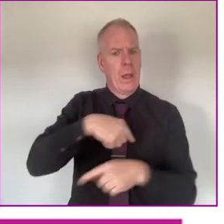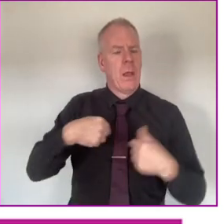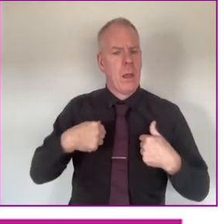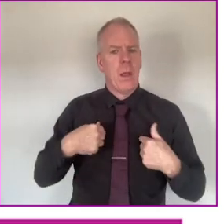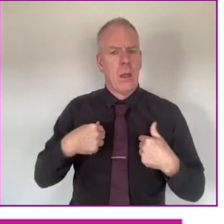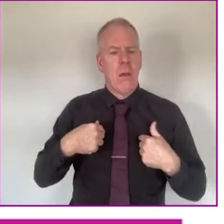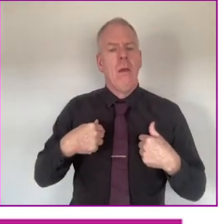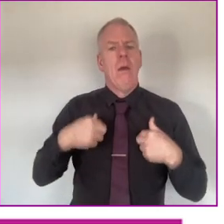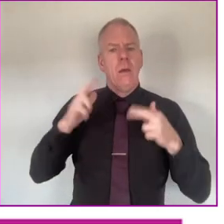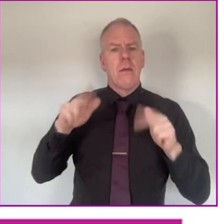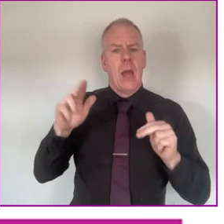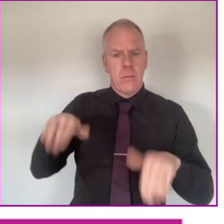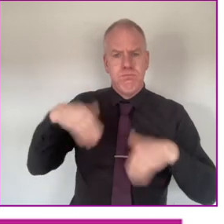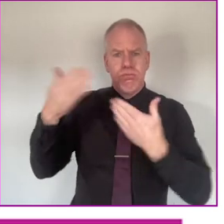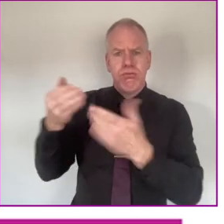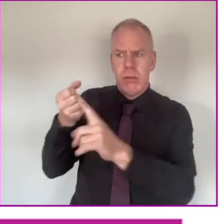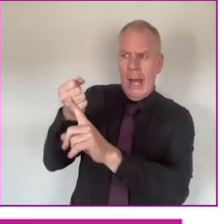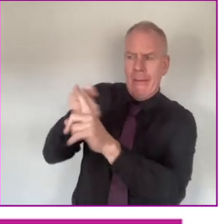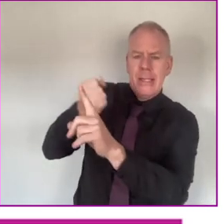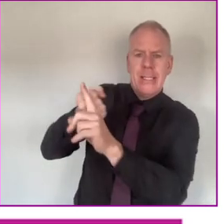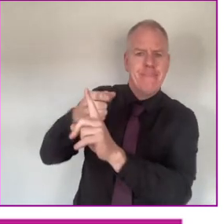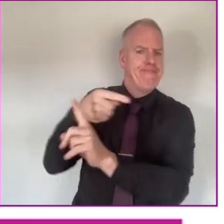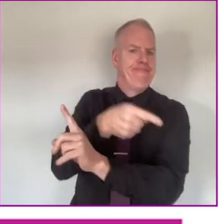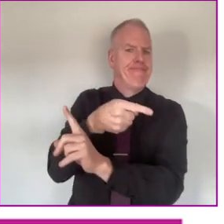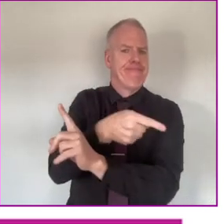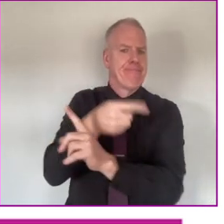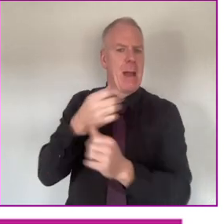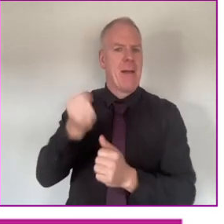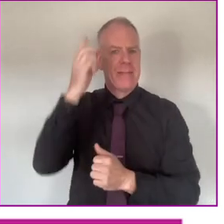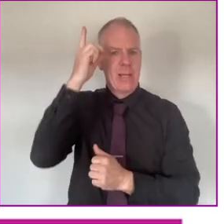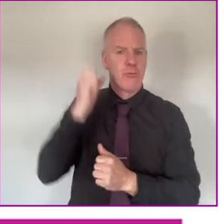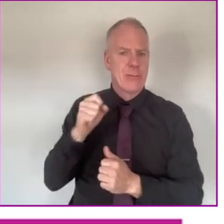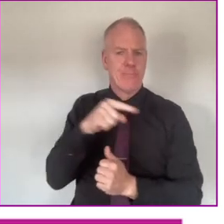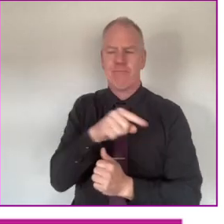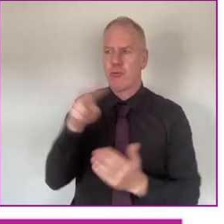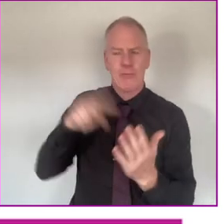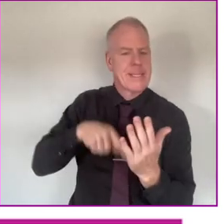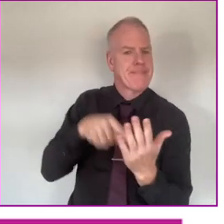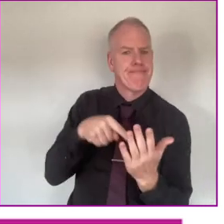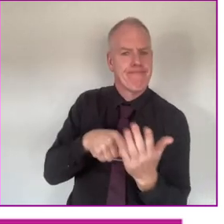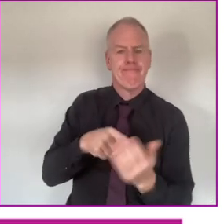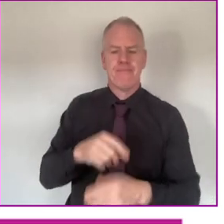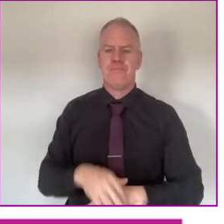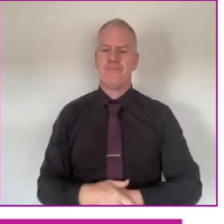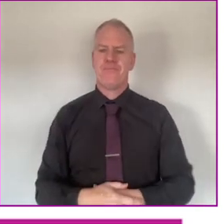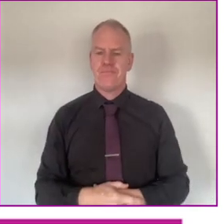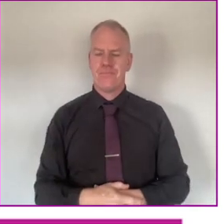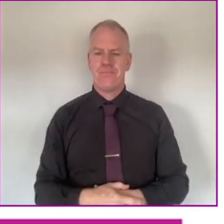for us to advocate for people with Down Syndrome.